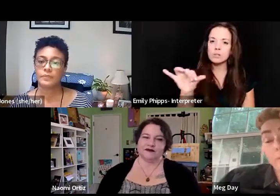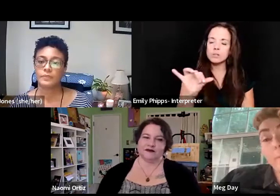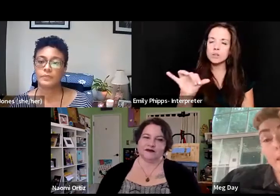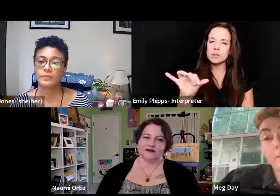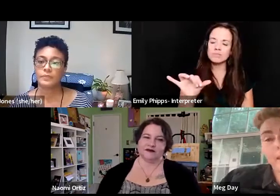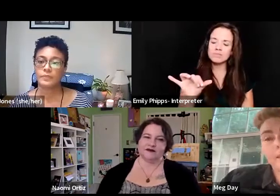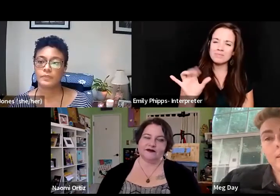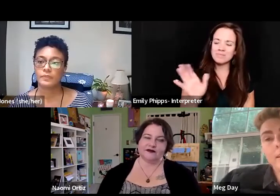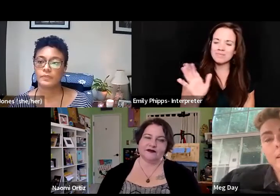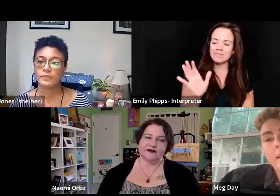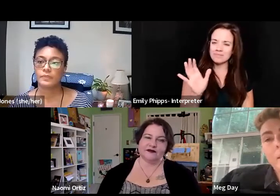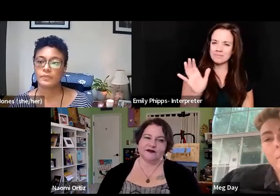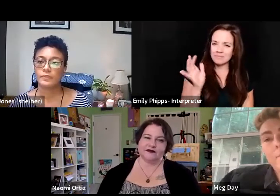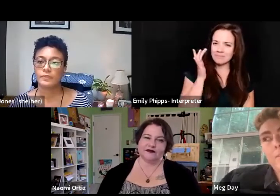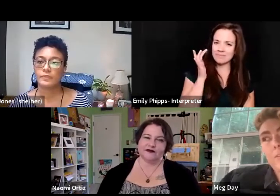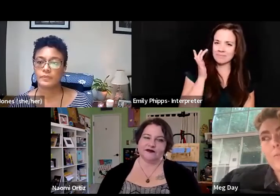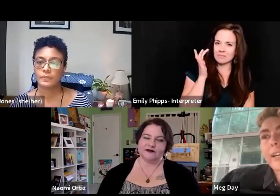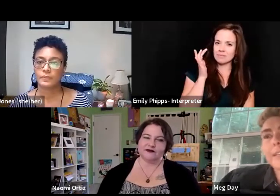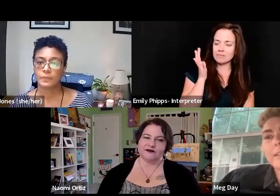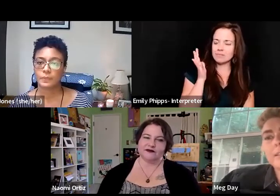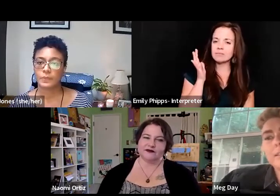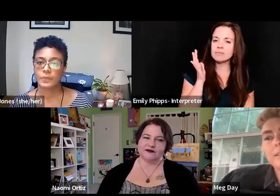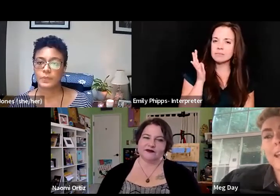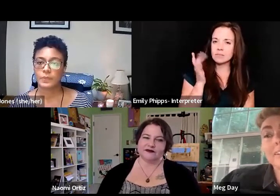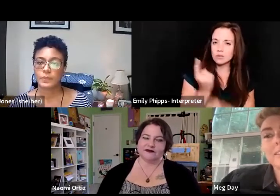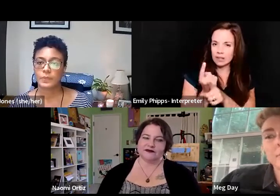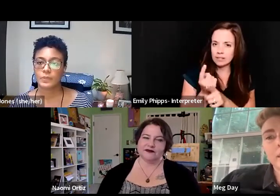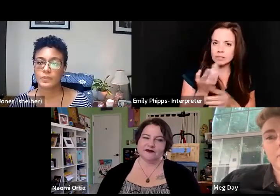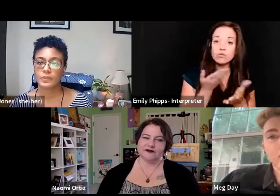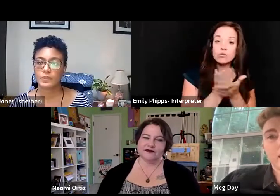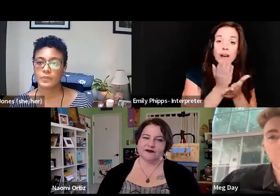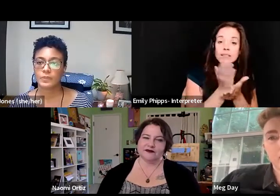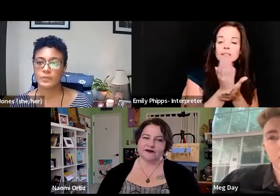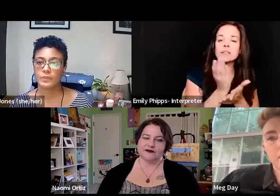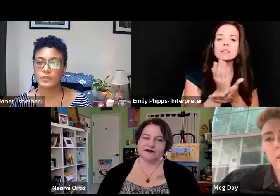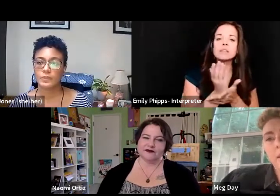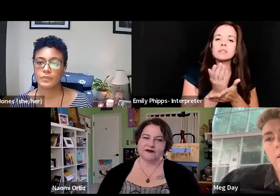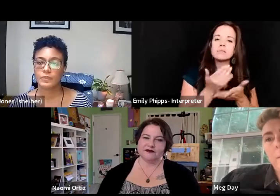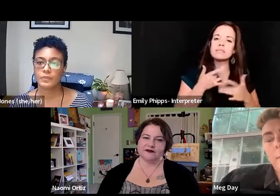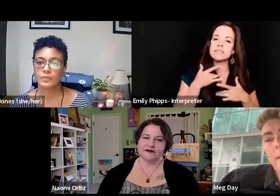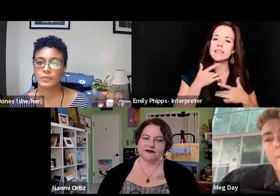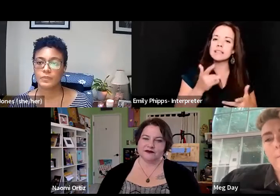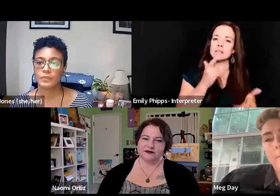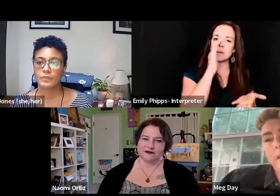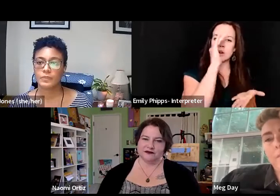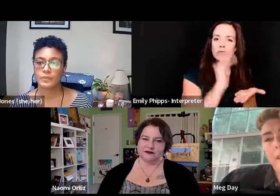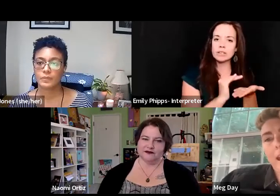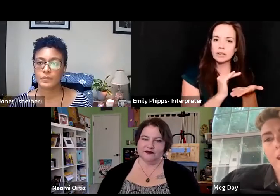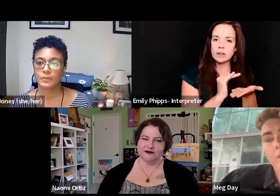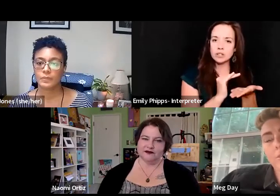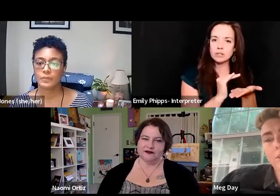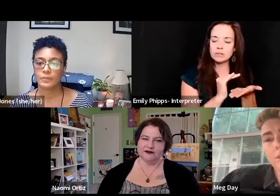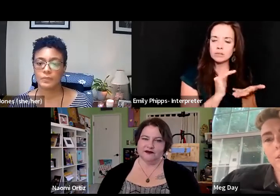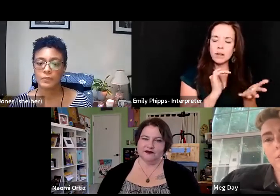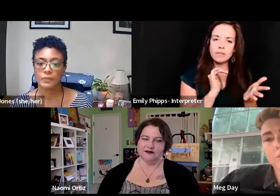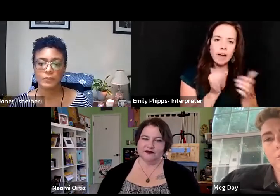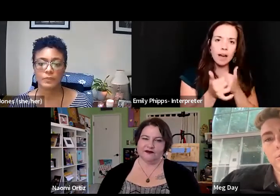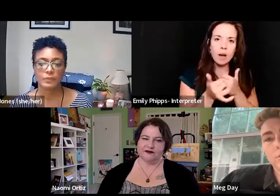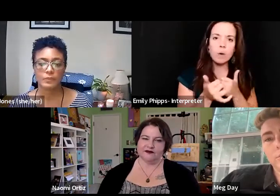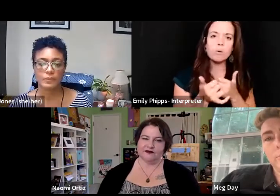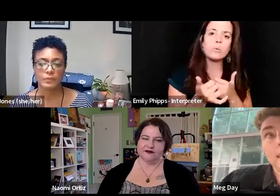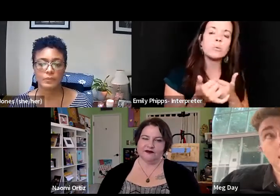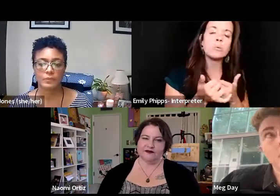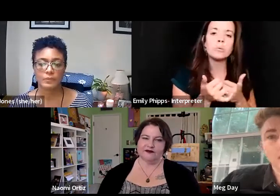distasteful, maybe. Rights tend to be a reduction of how to